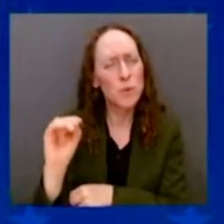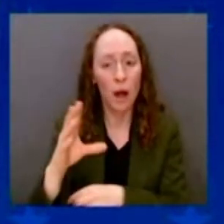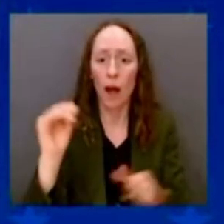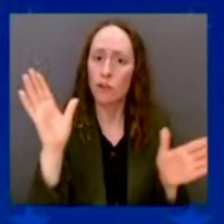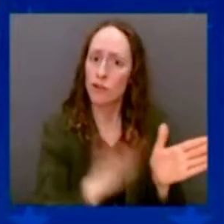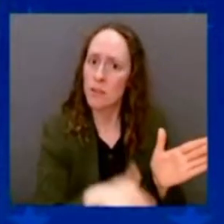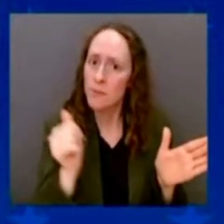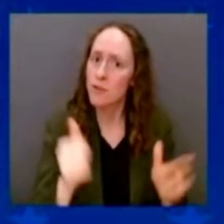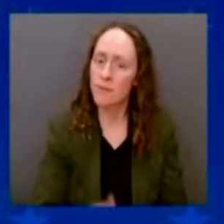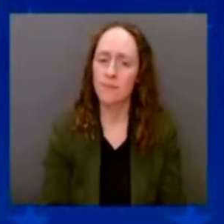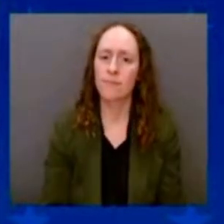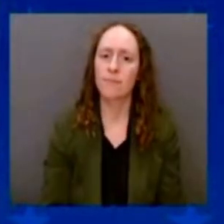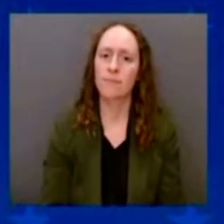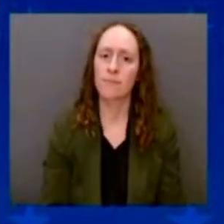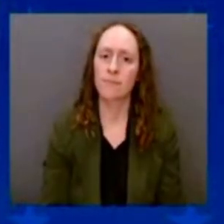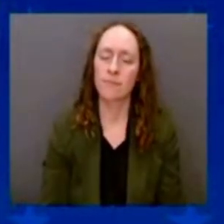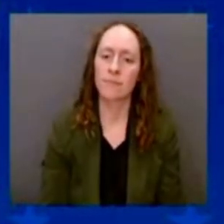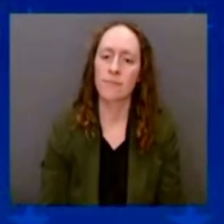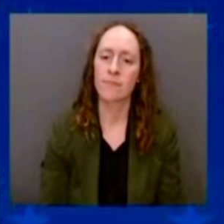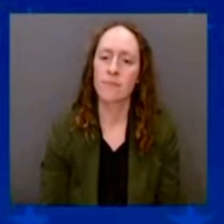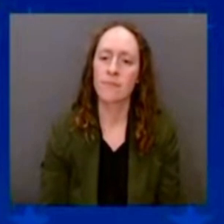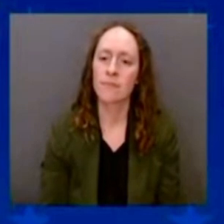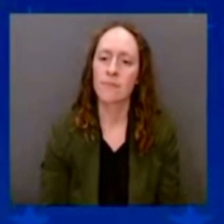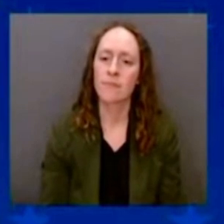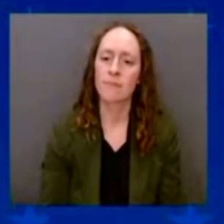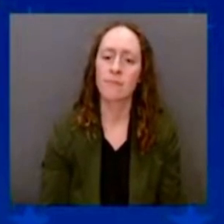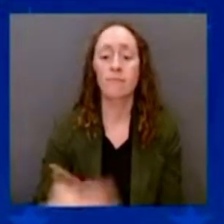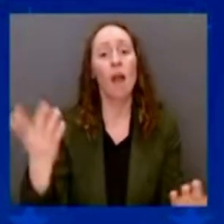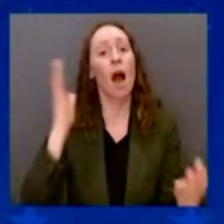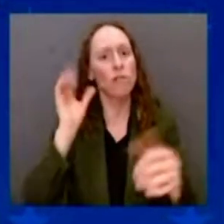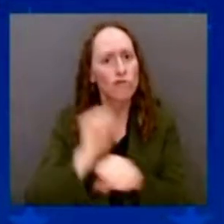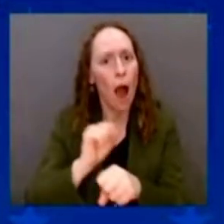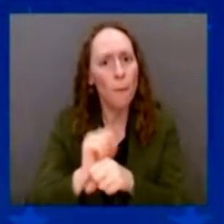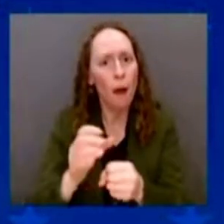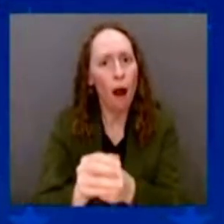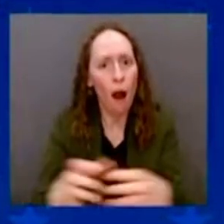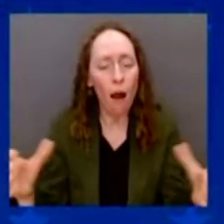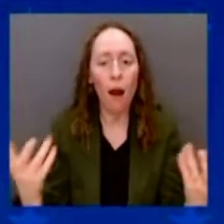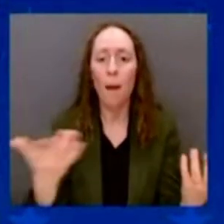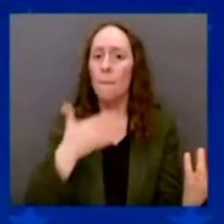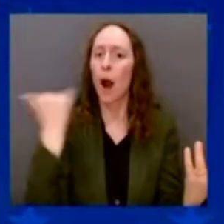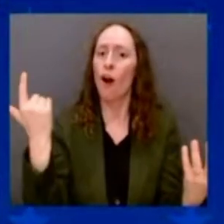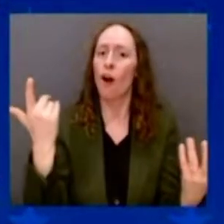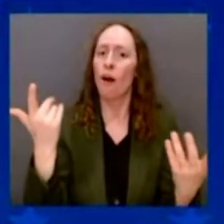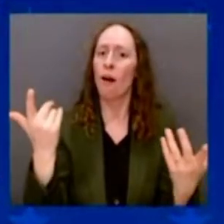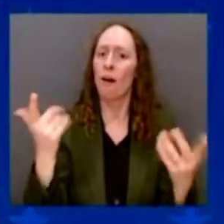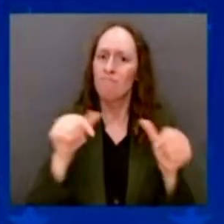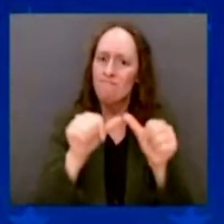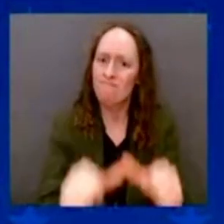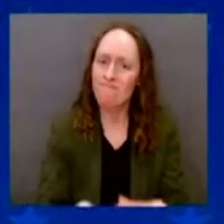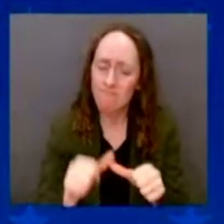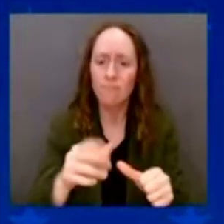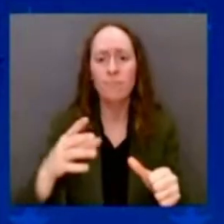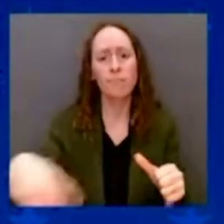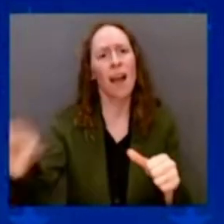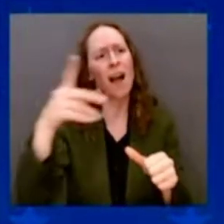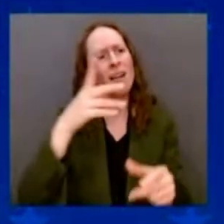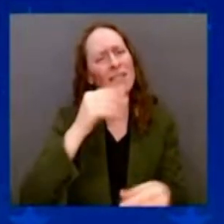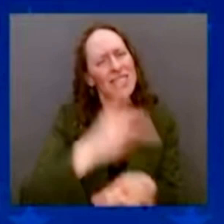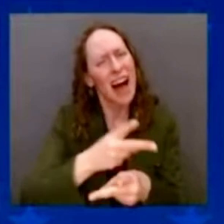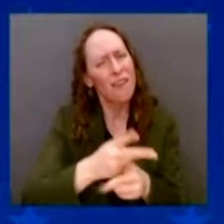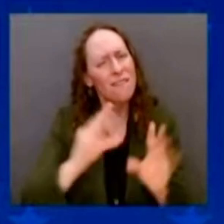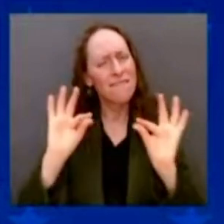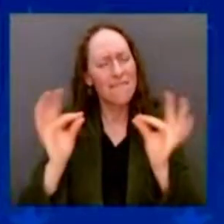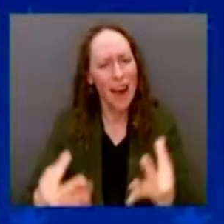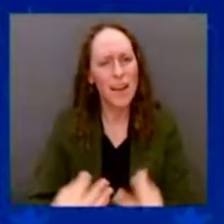to work, generate economic growth in our nation, and still take care of their families. The point is that when every time I talk about things, people talk